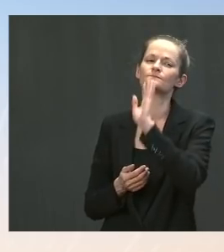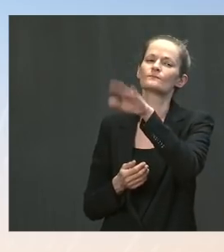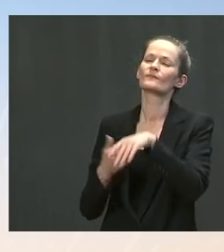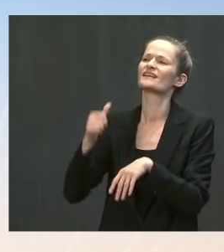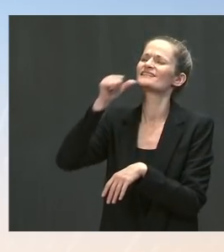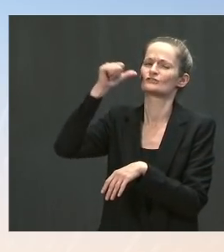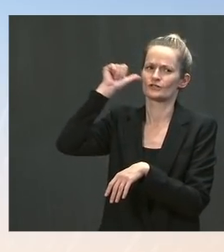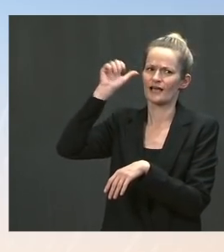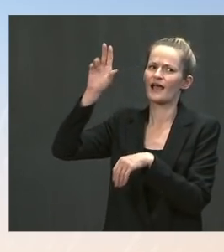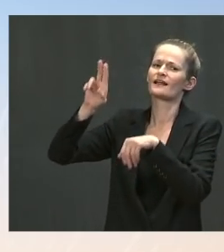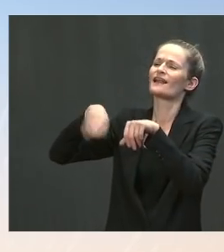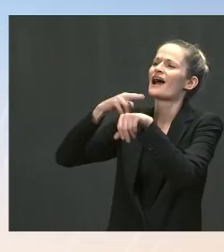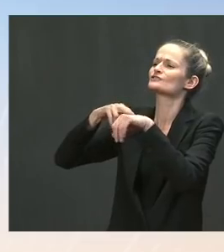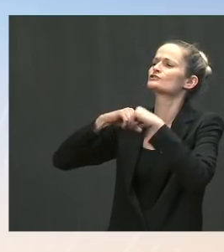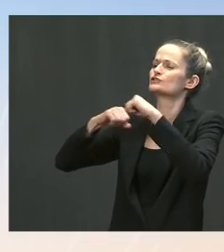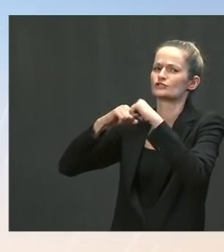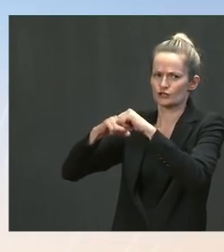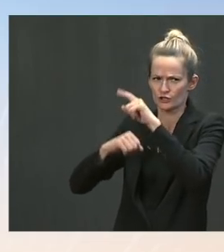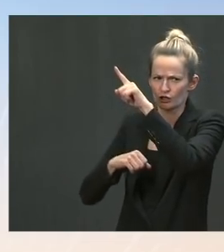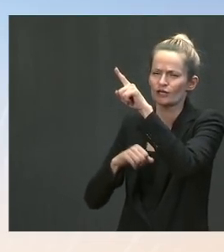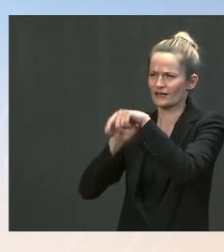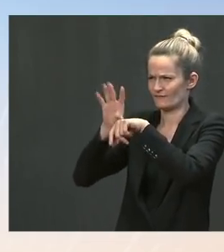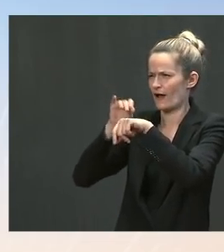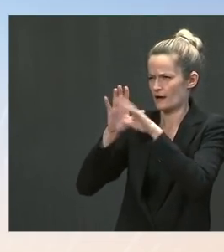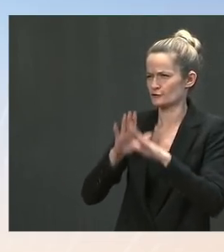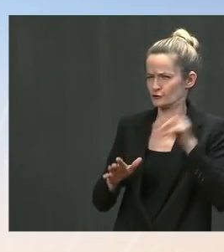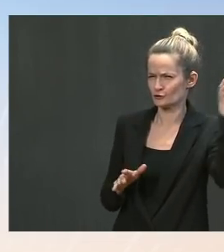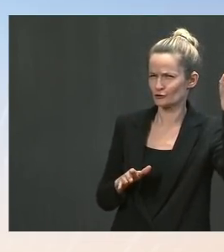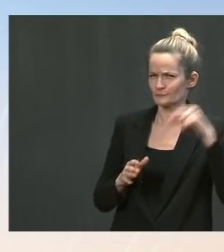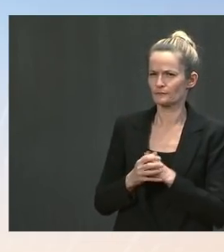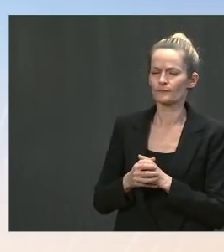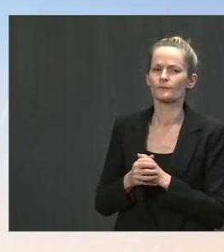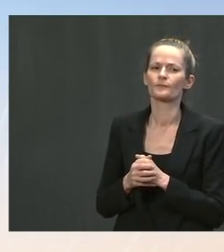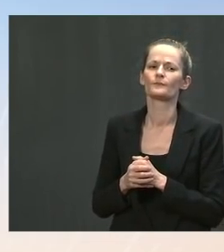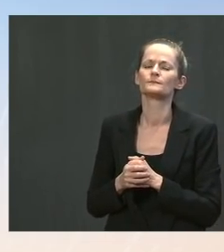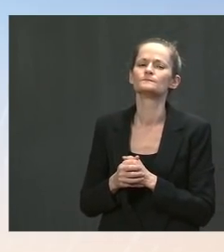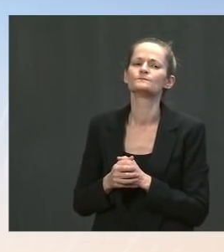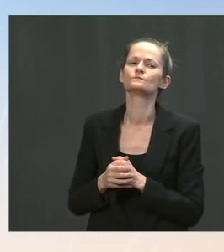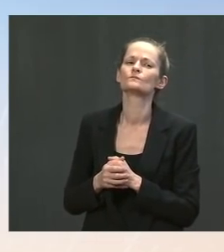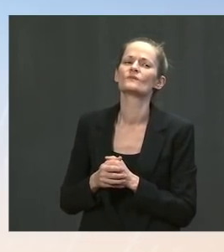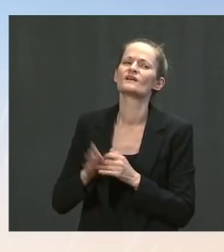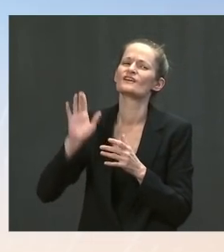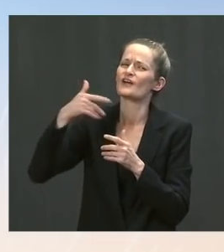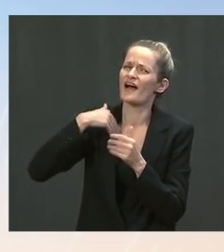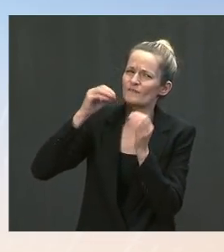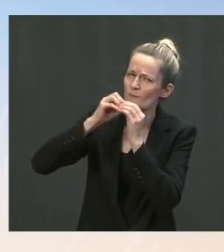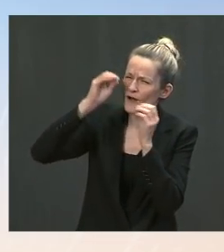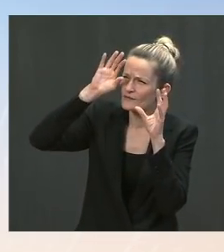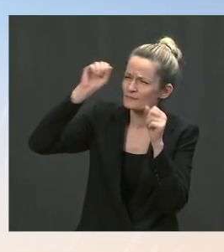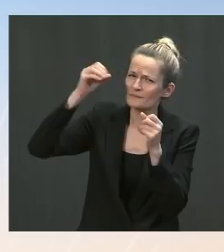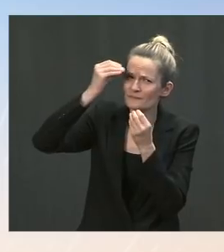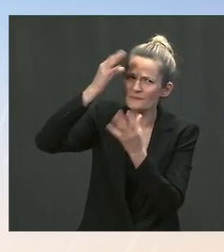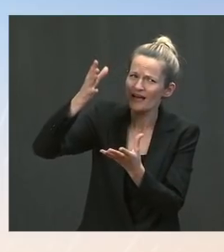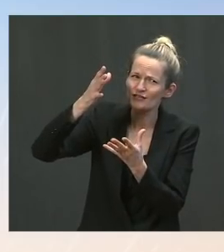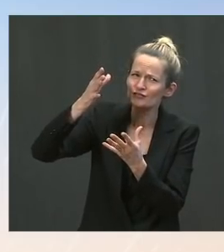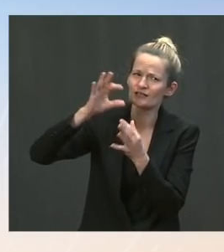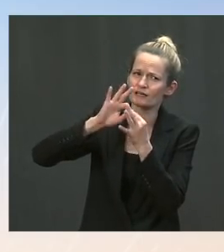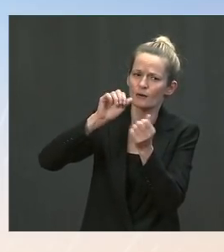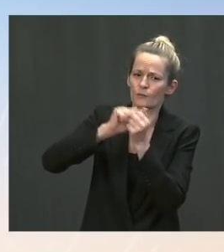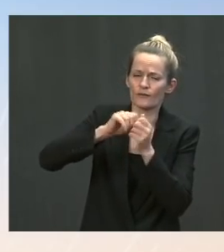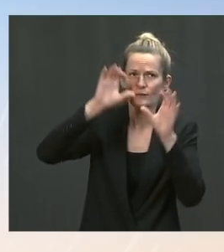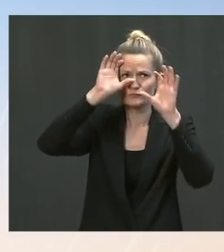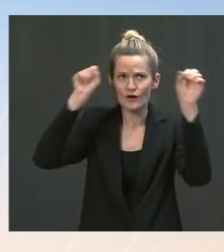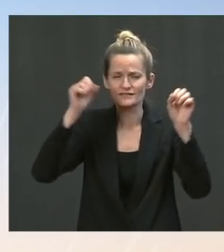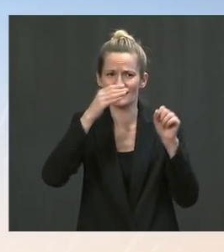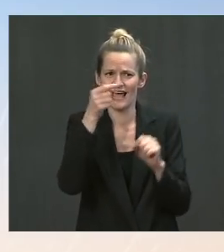met with the Brazilian President. And I want to know if you have more information about this meeting. What was the message that President